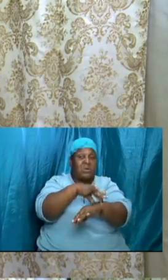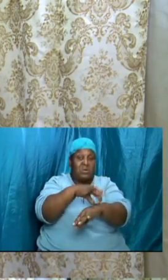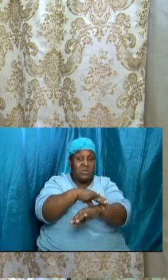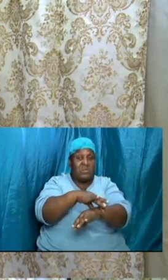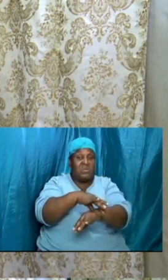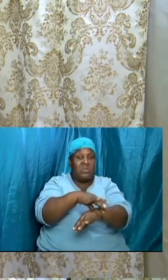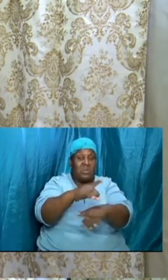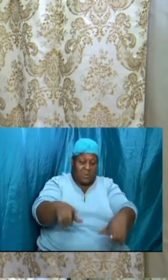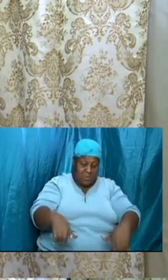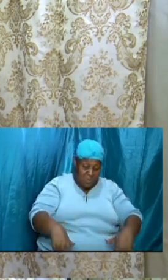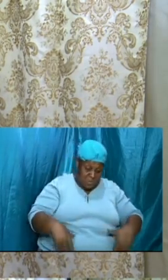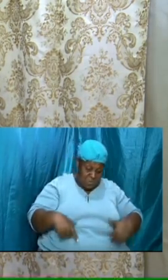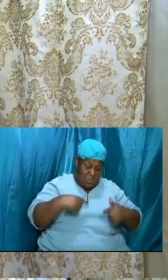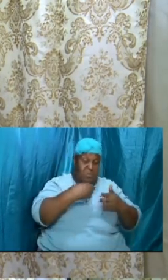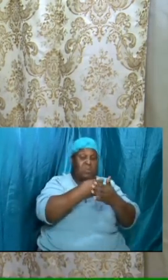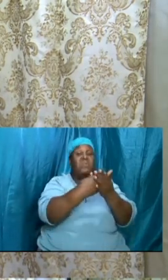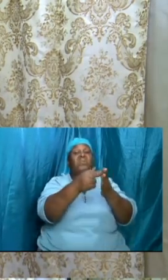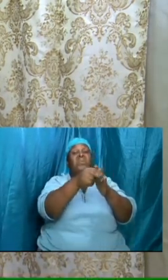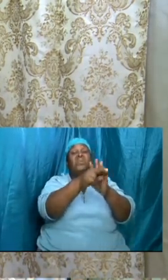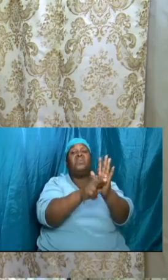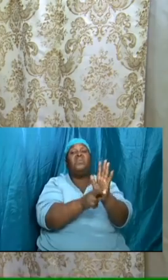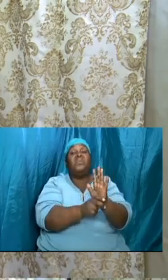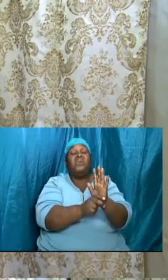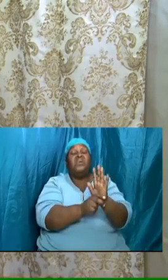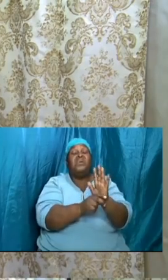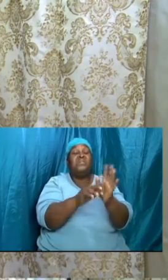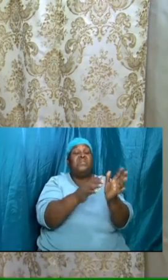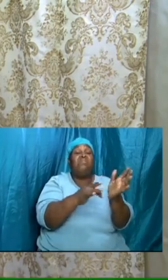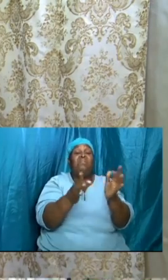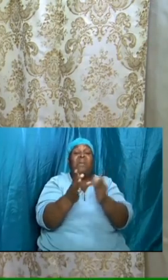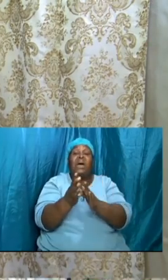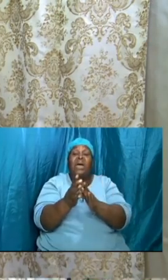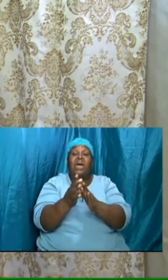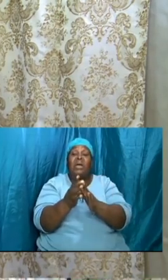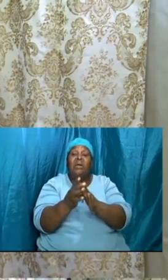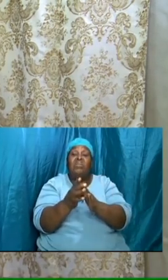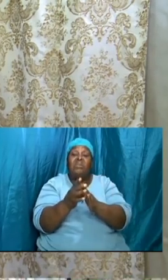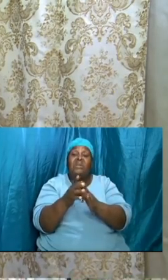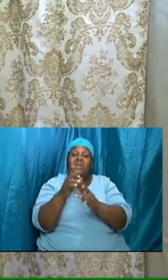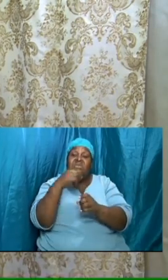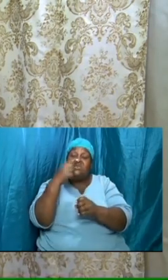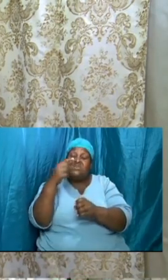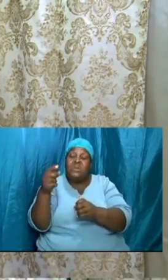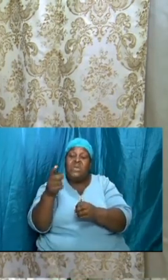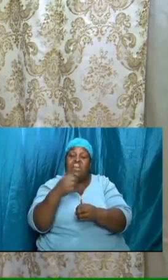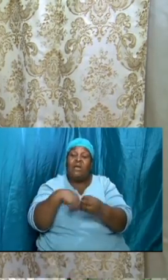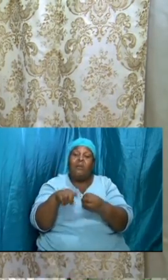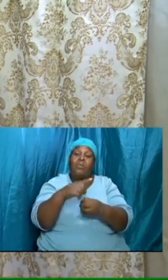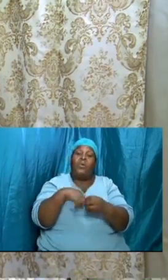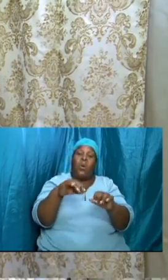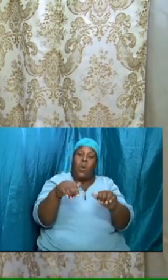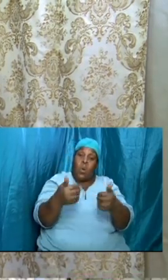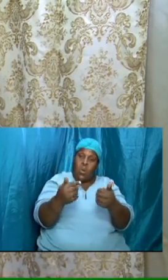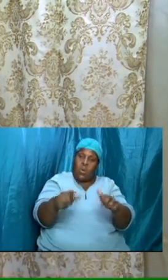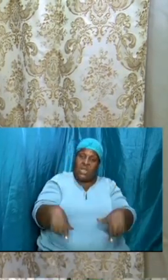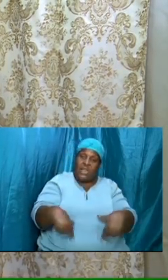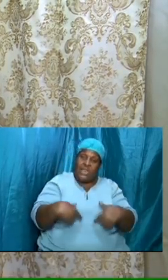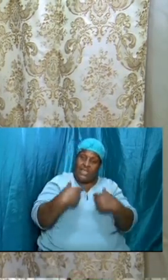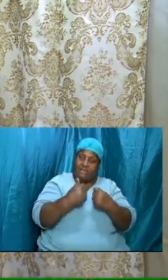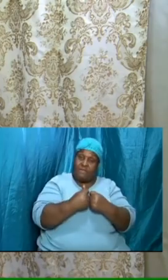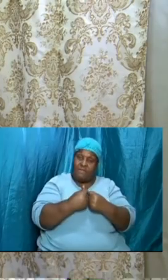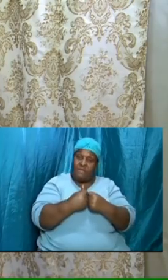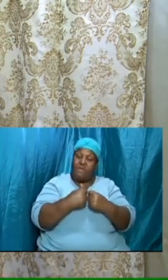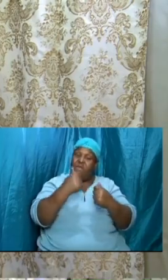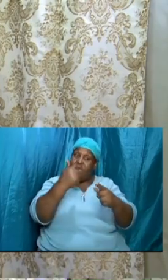where the bible spoke about how we are going to work and relate together i can go on and talk about the